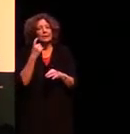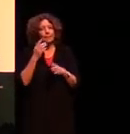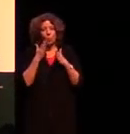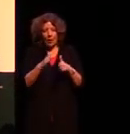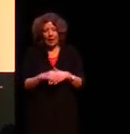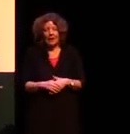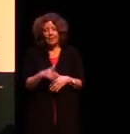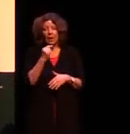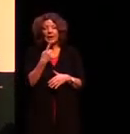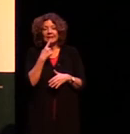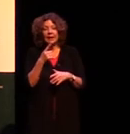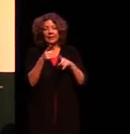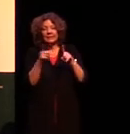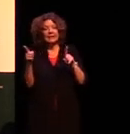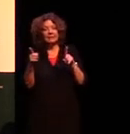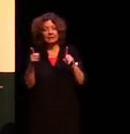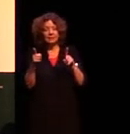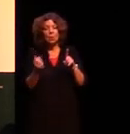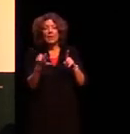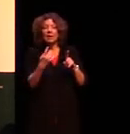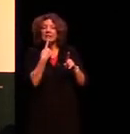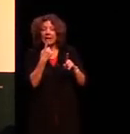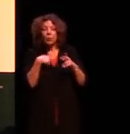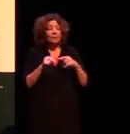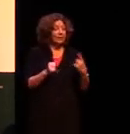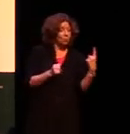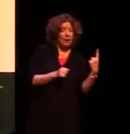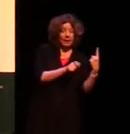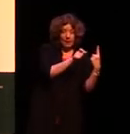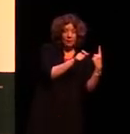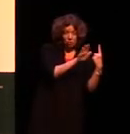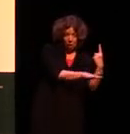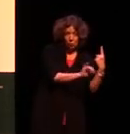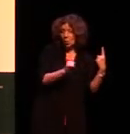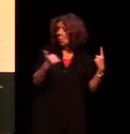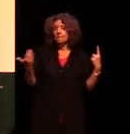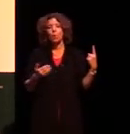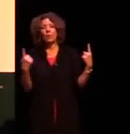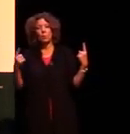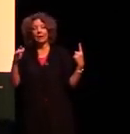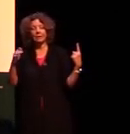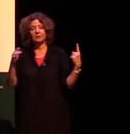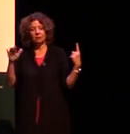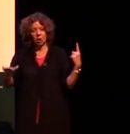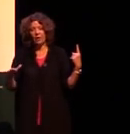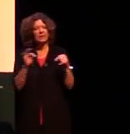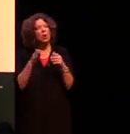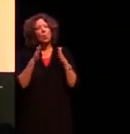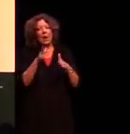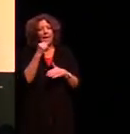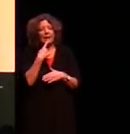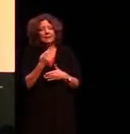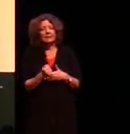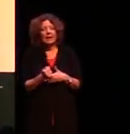say that sentence without telling you whether there's one person one child or more than one child there's no way in which I could just